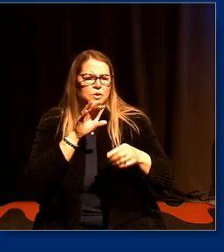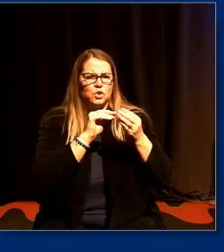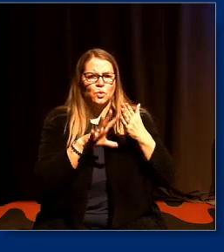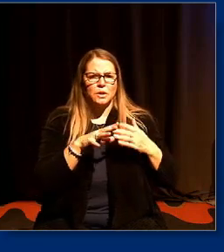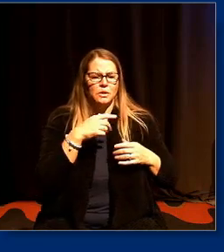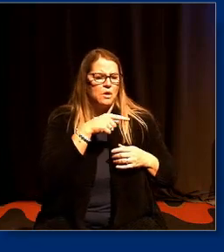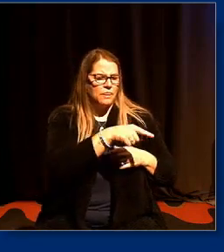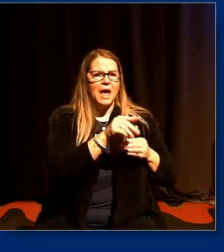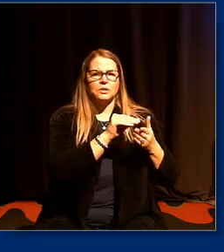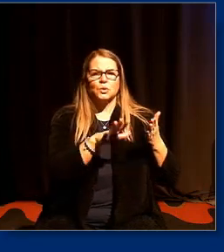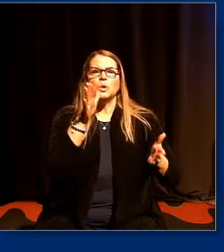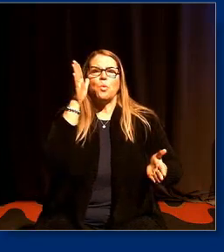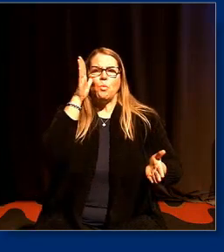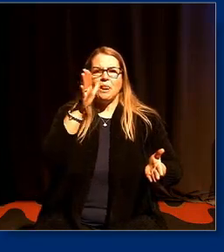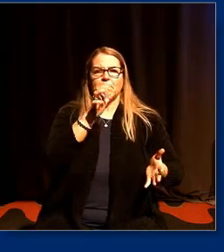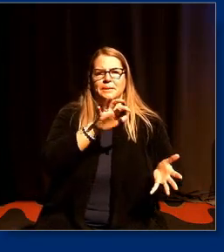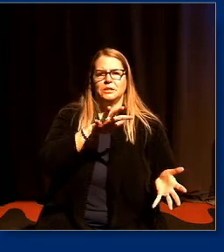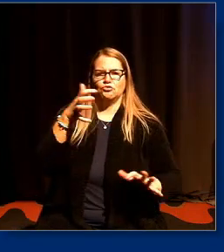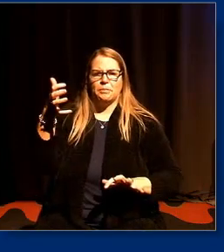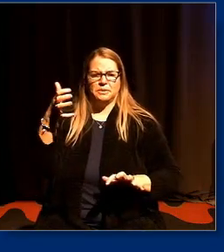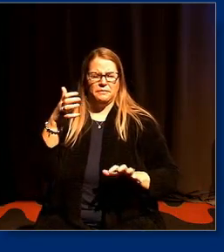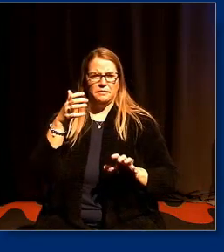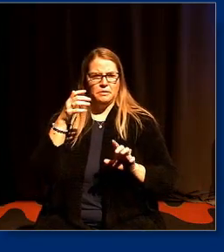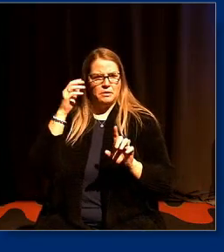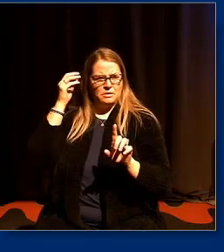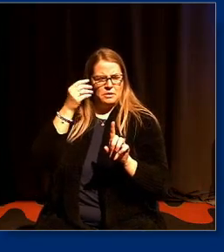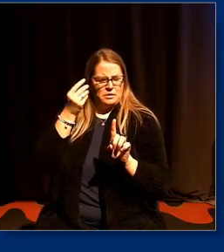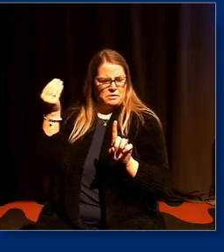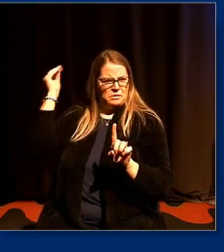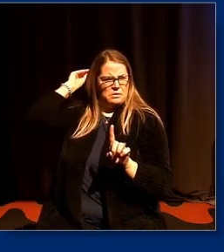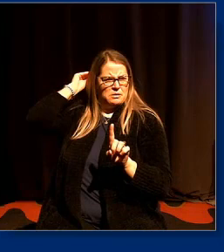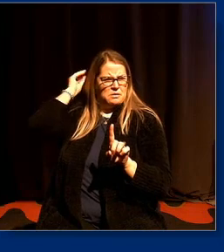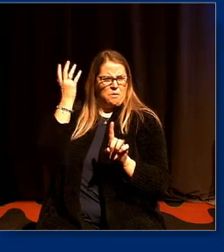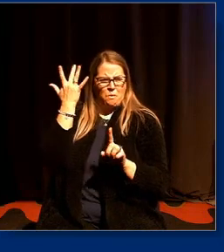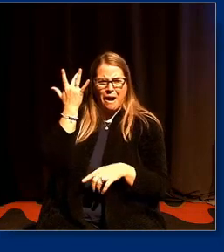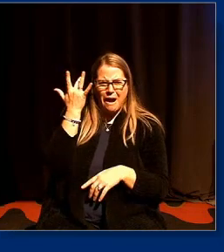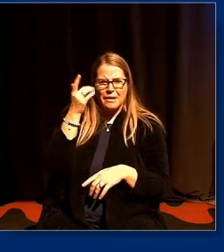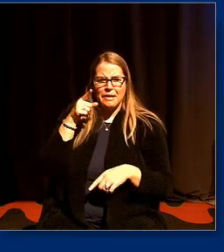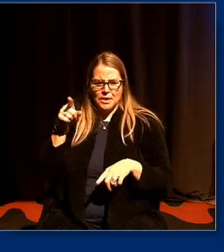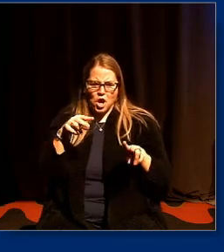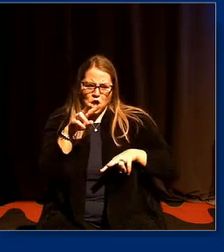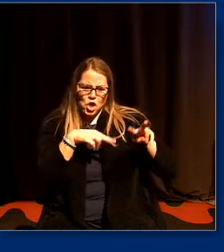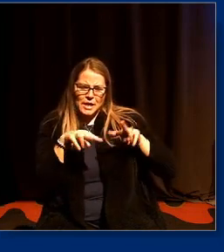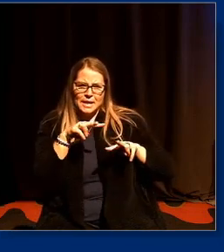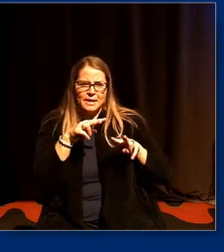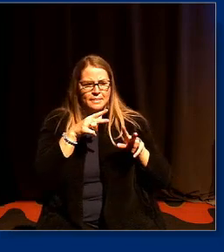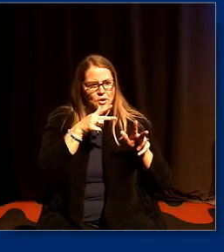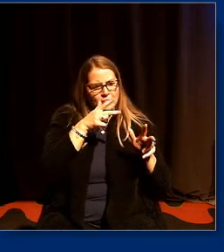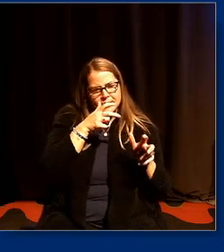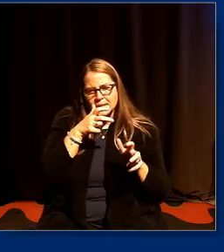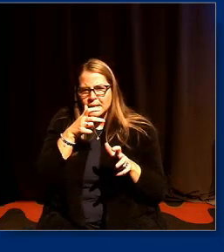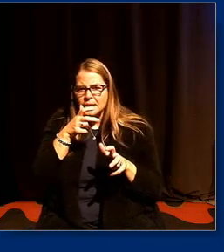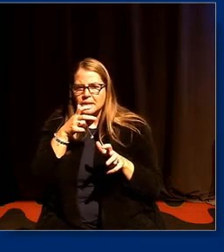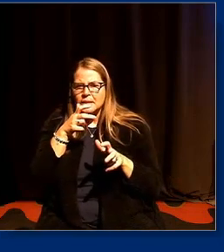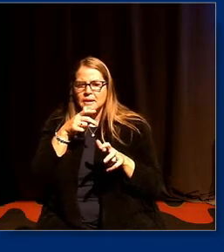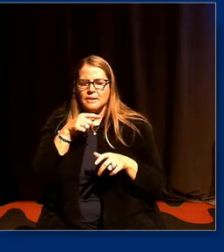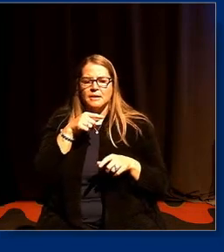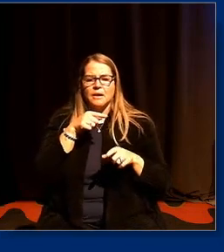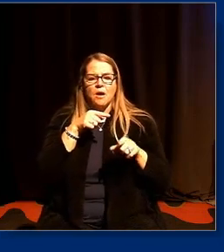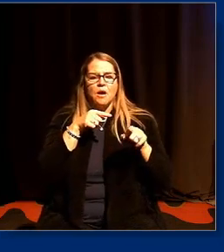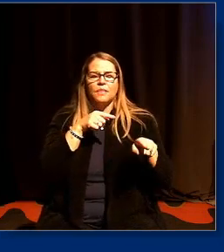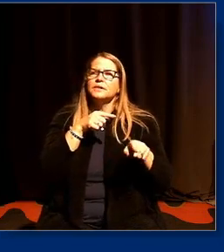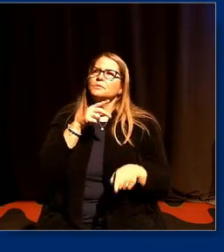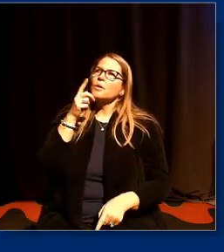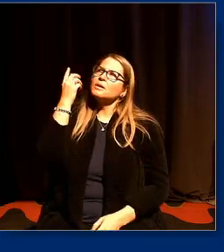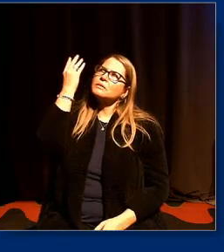teacher look at somebody and think oh yeah they're taking notice they're listening hard they're looking up they're listening whereas that kid is looking up and thinking